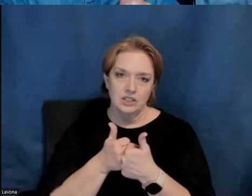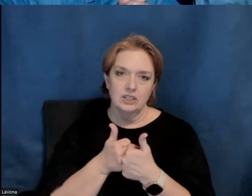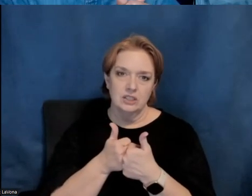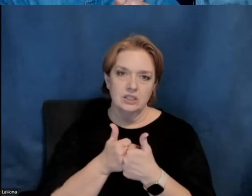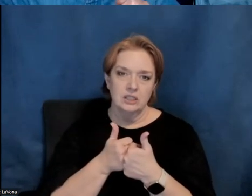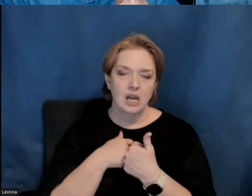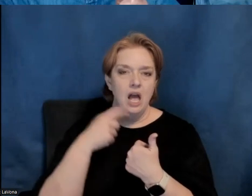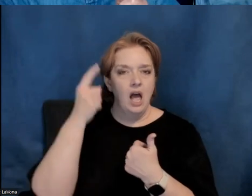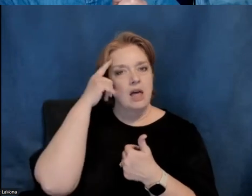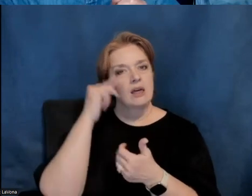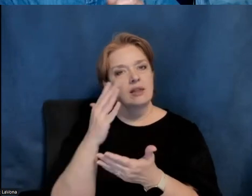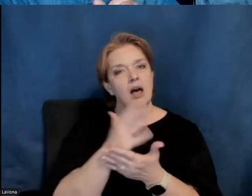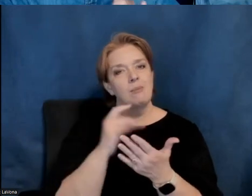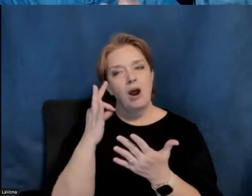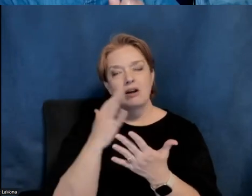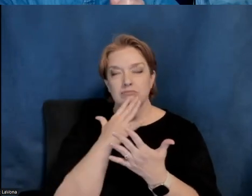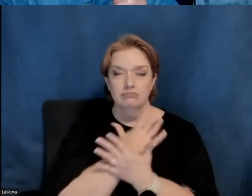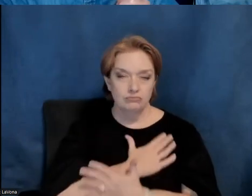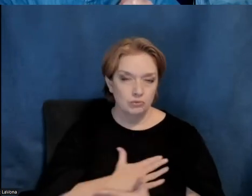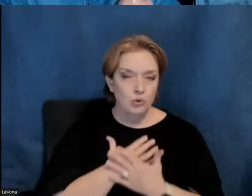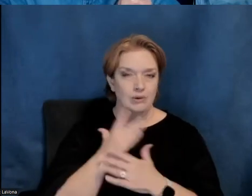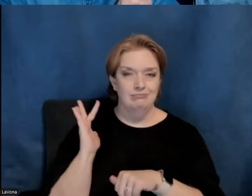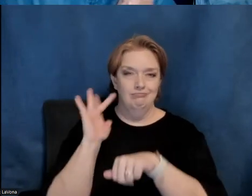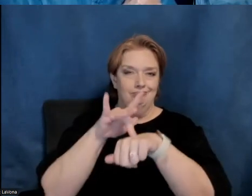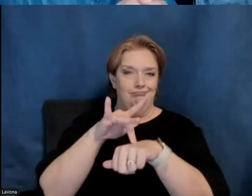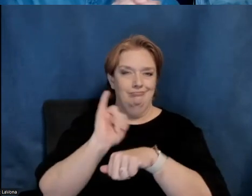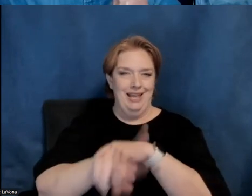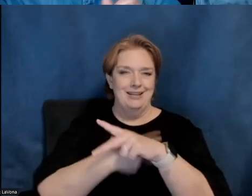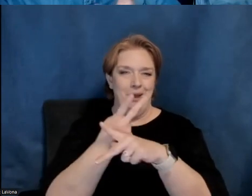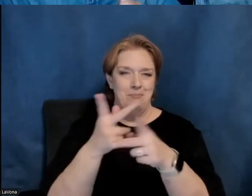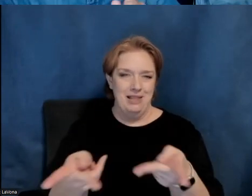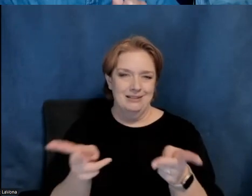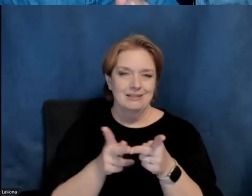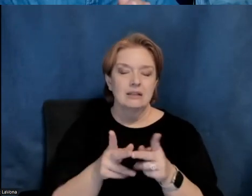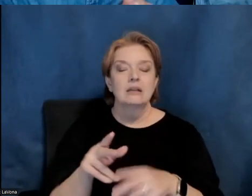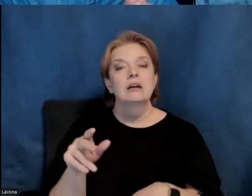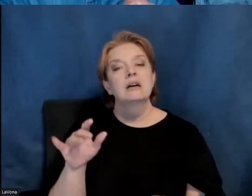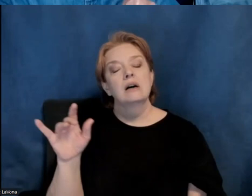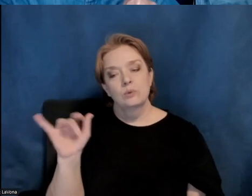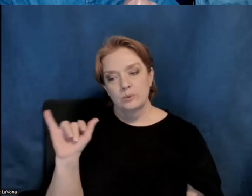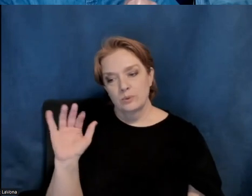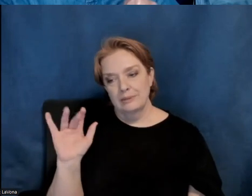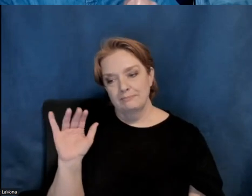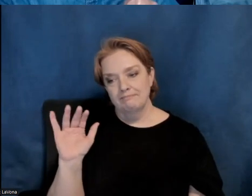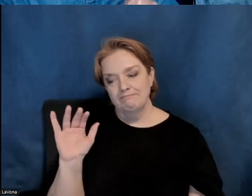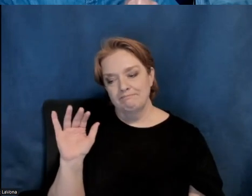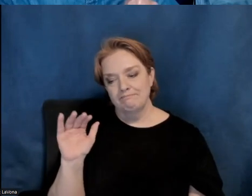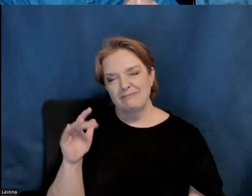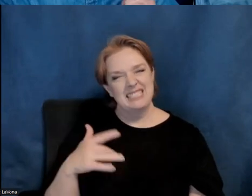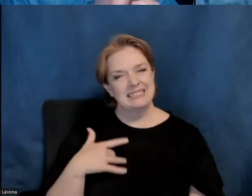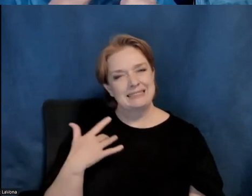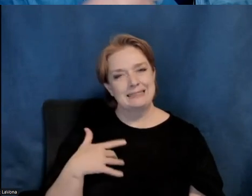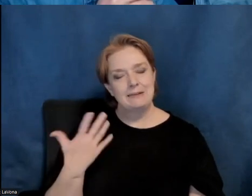uh, the joy in visiting a place like, um, Malouf. And I think that there's also, uh, you know, there's this sense of,